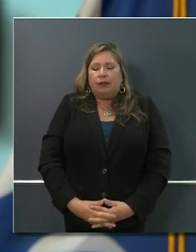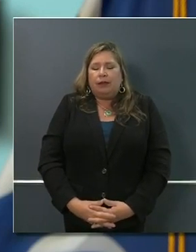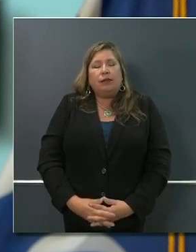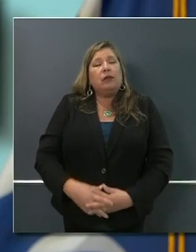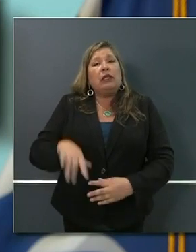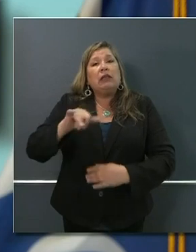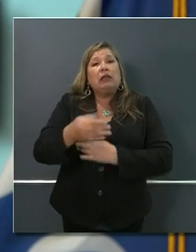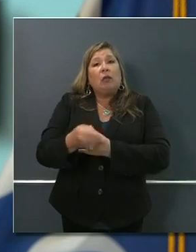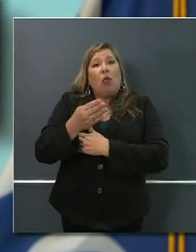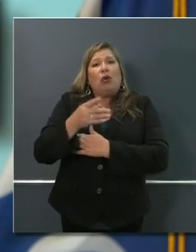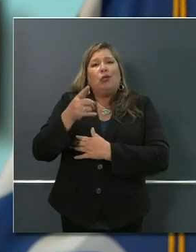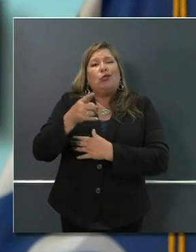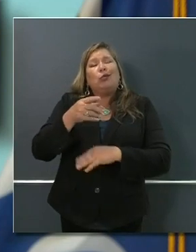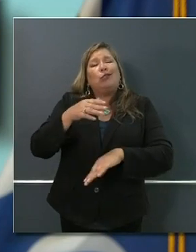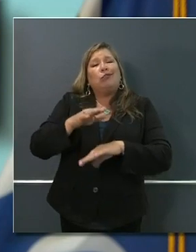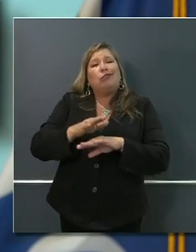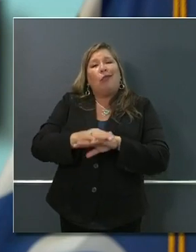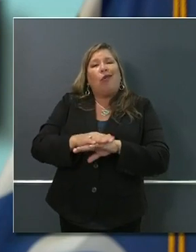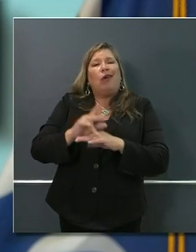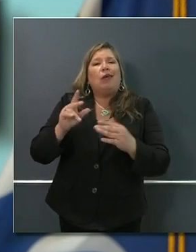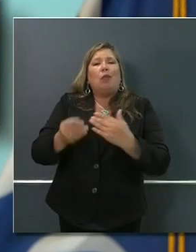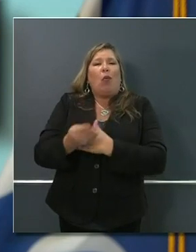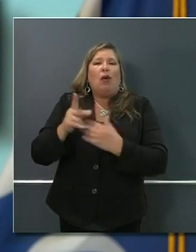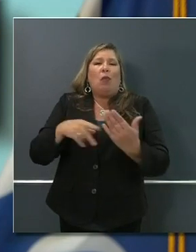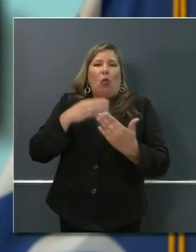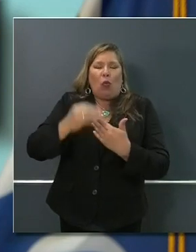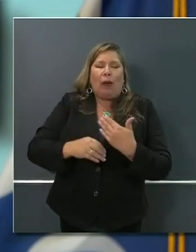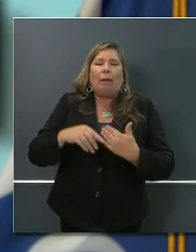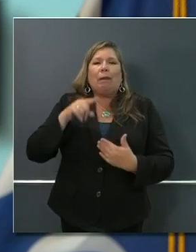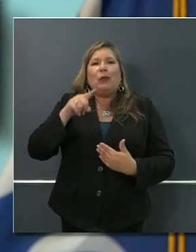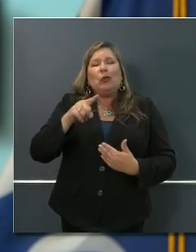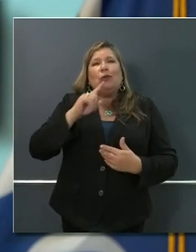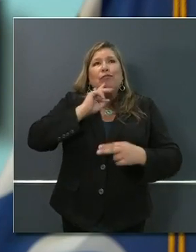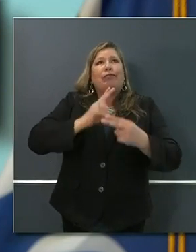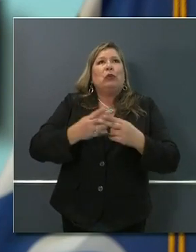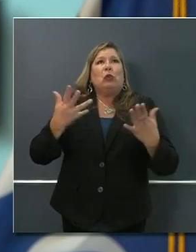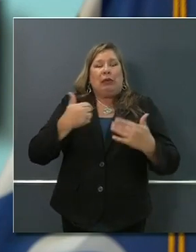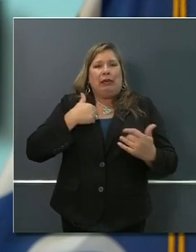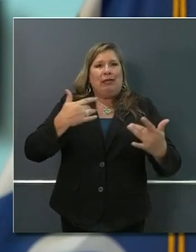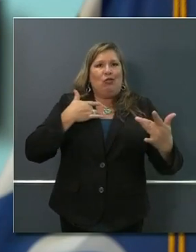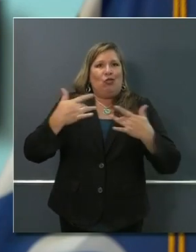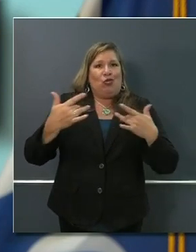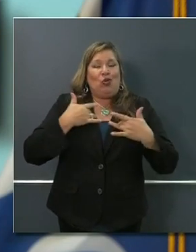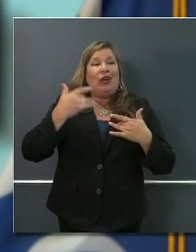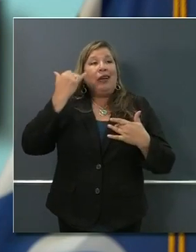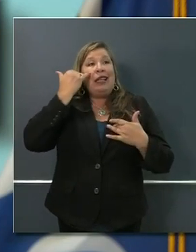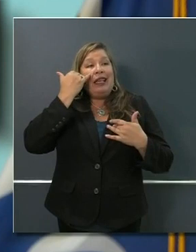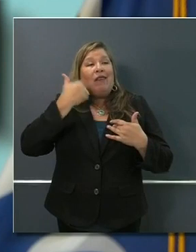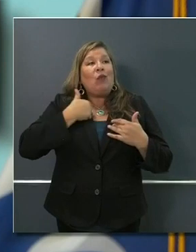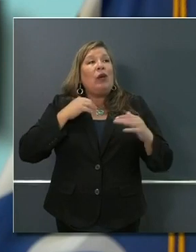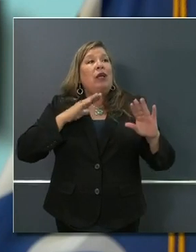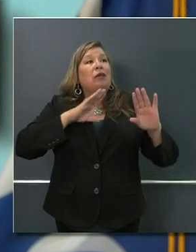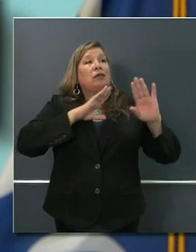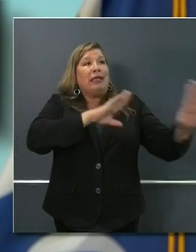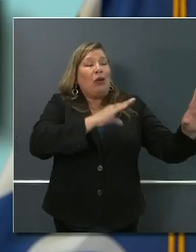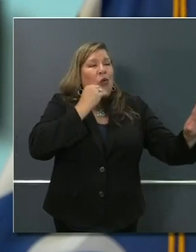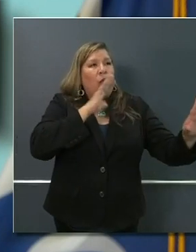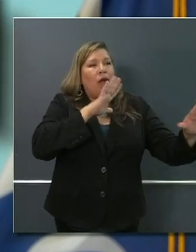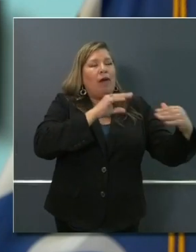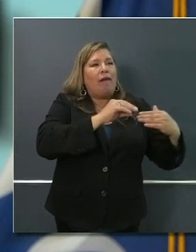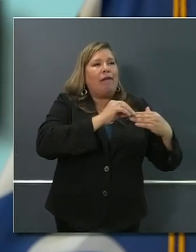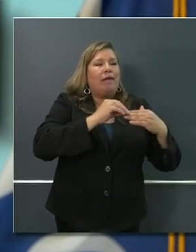relax the rules that we now have. And you also mentioned Newport Beach and the beach scene that you saw.